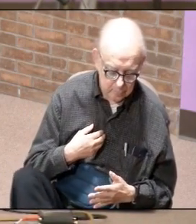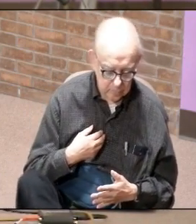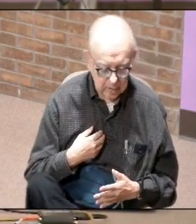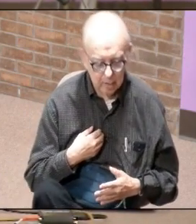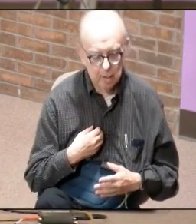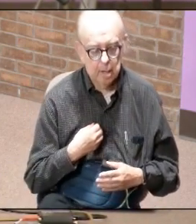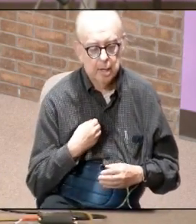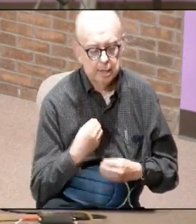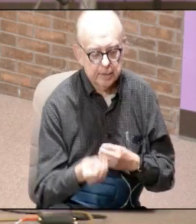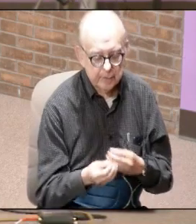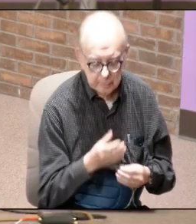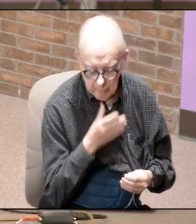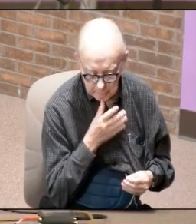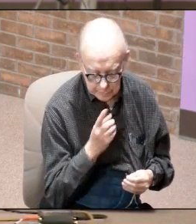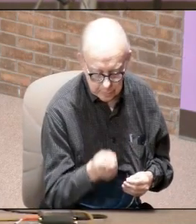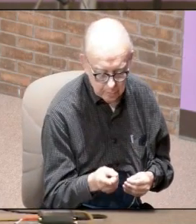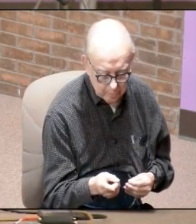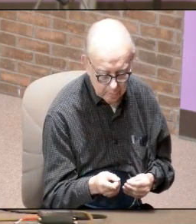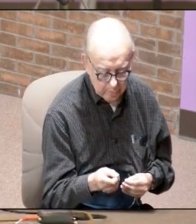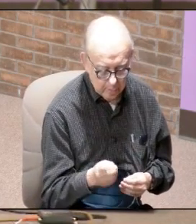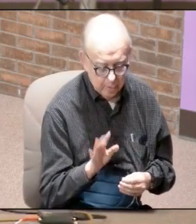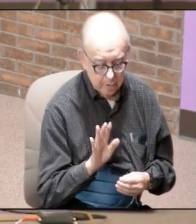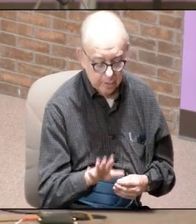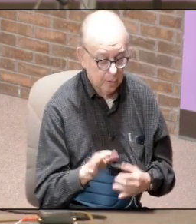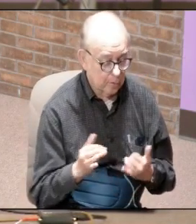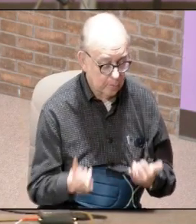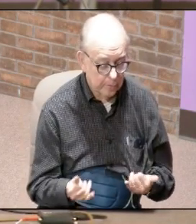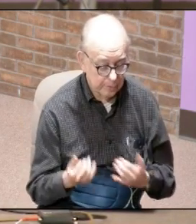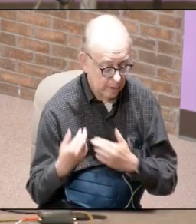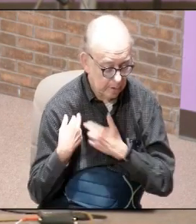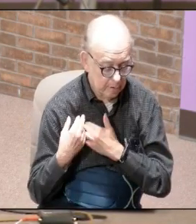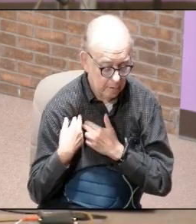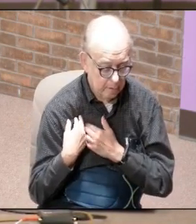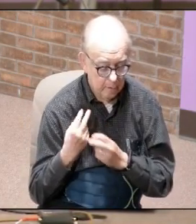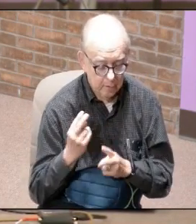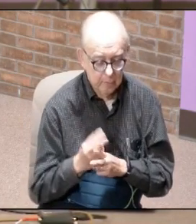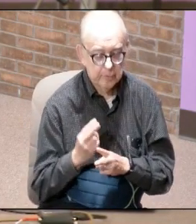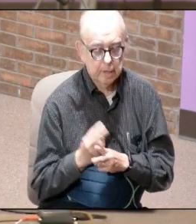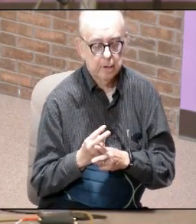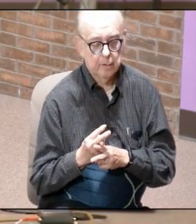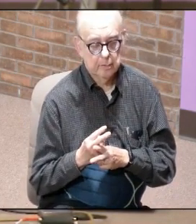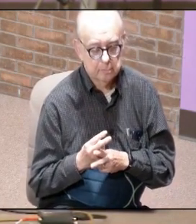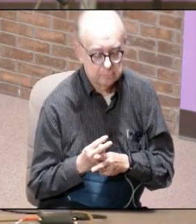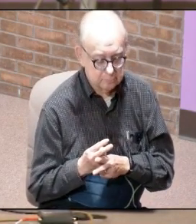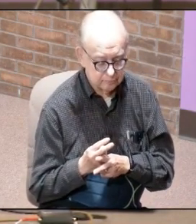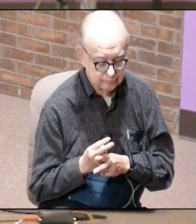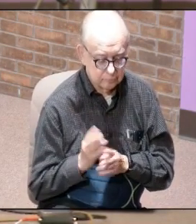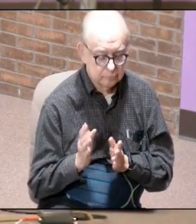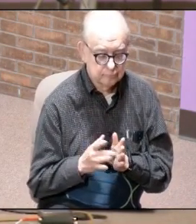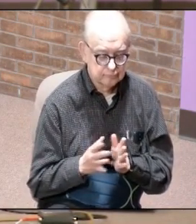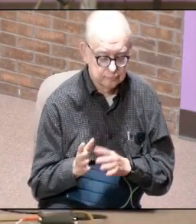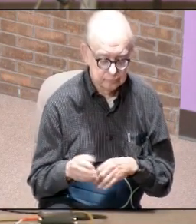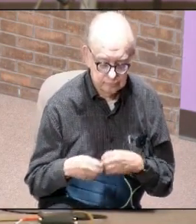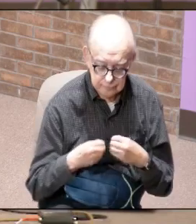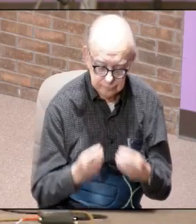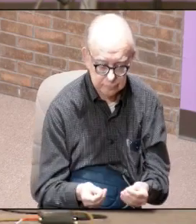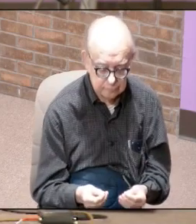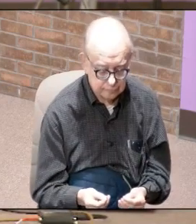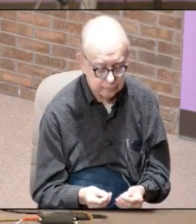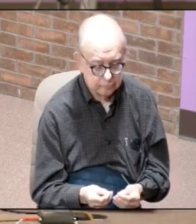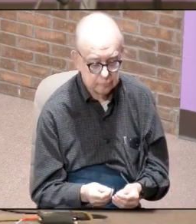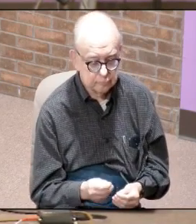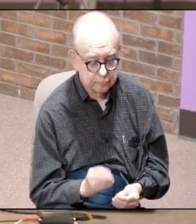over to you she is now your responsibility to take care of he didn't pass her over to